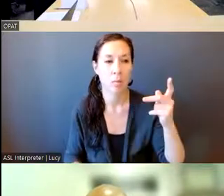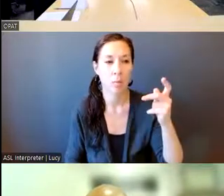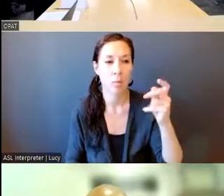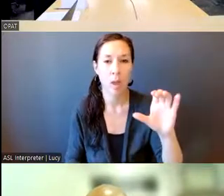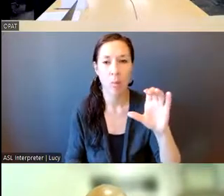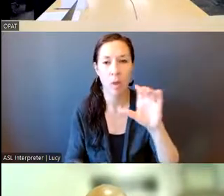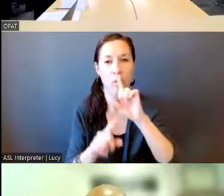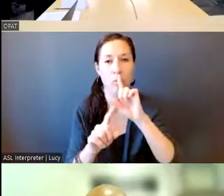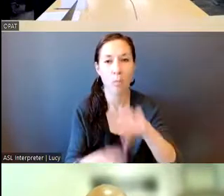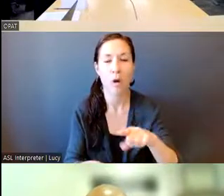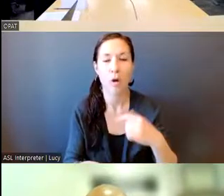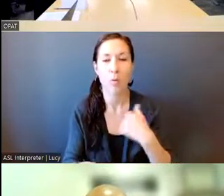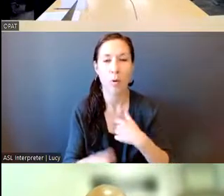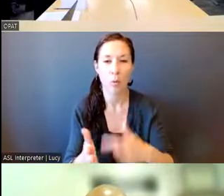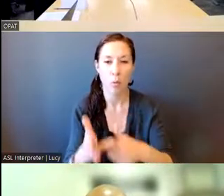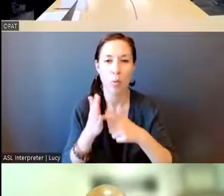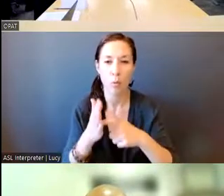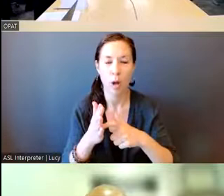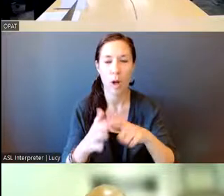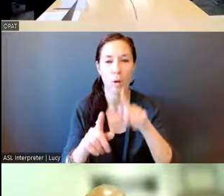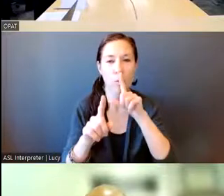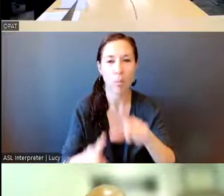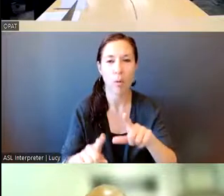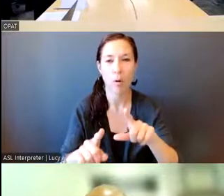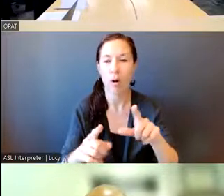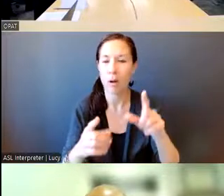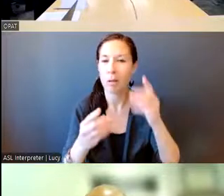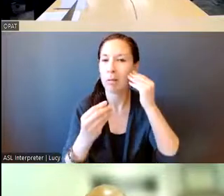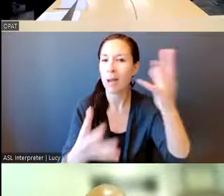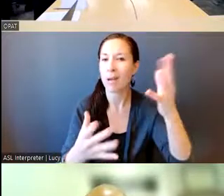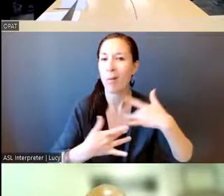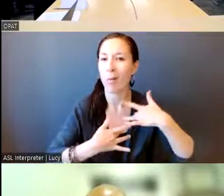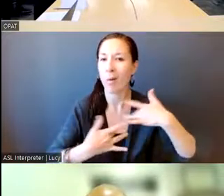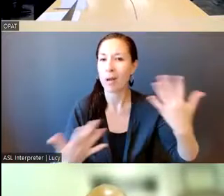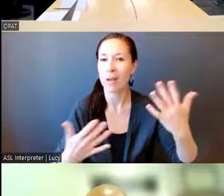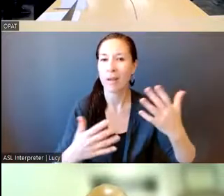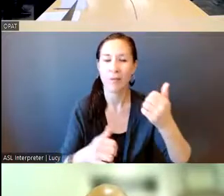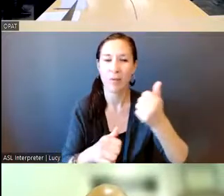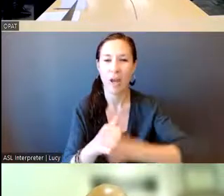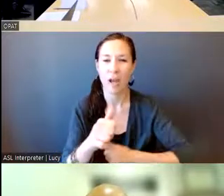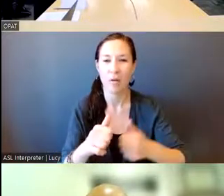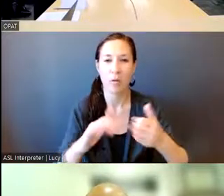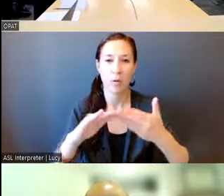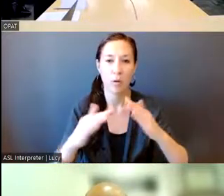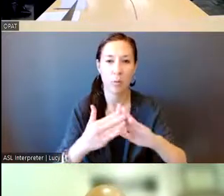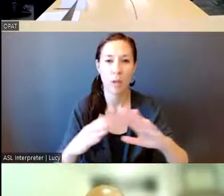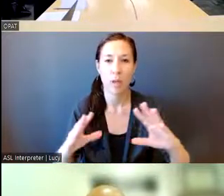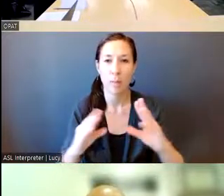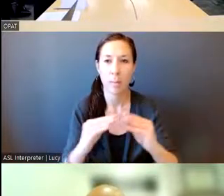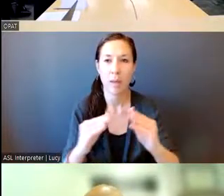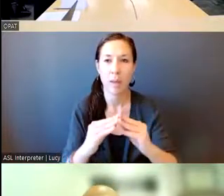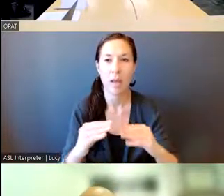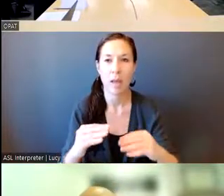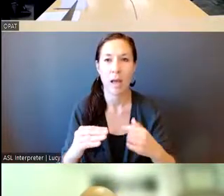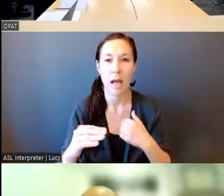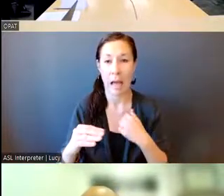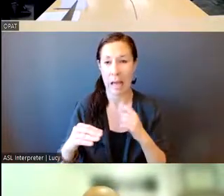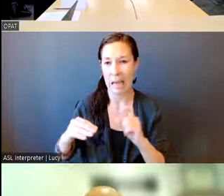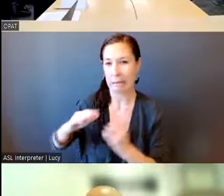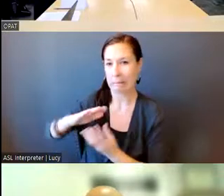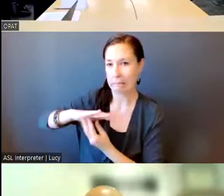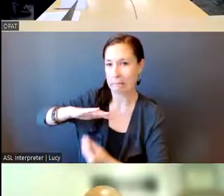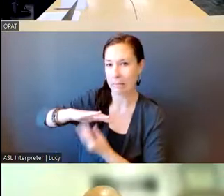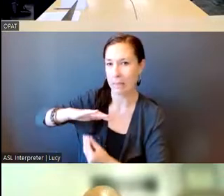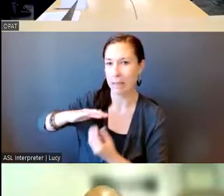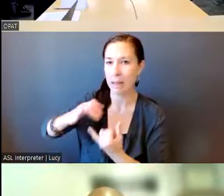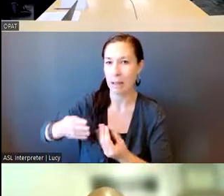out to you every time we do have a community meeting. We are making copies really quick to realize that there were no copies available to